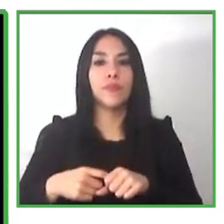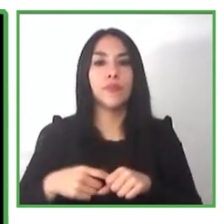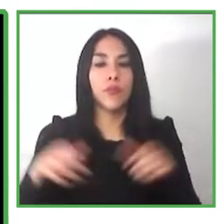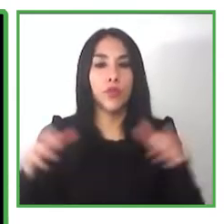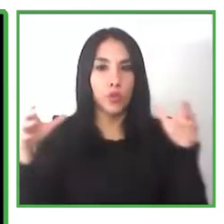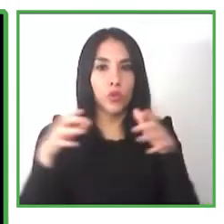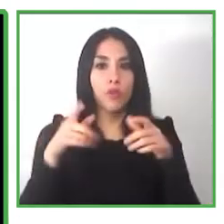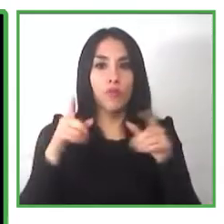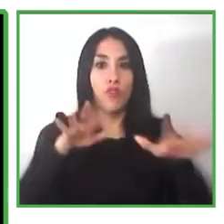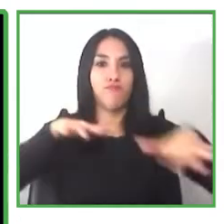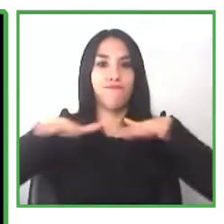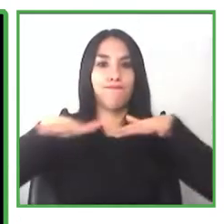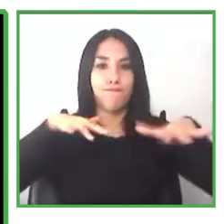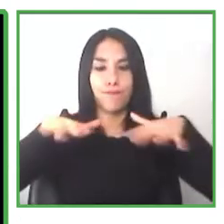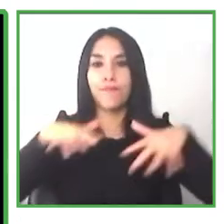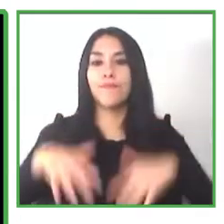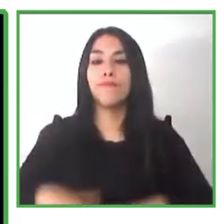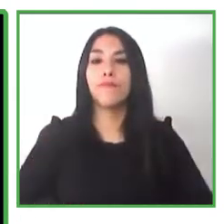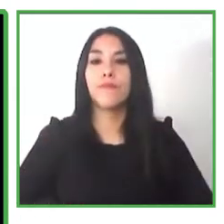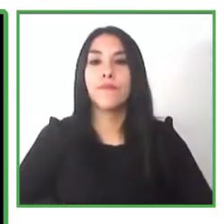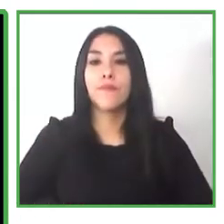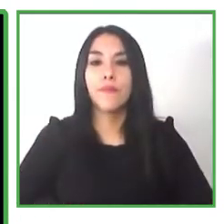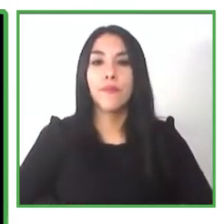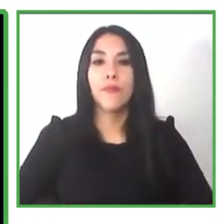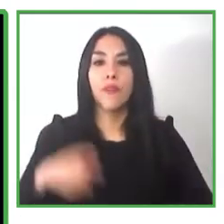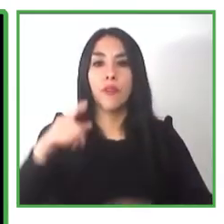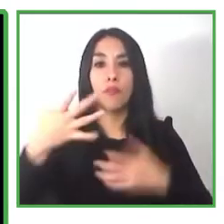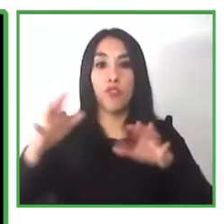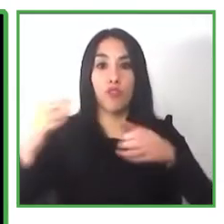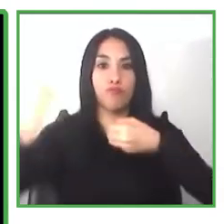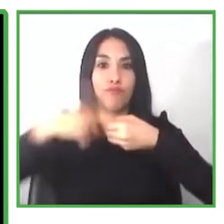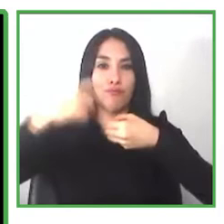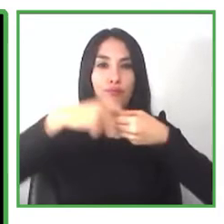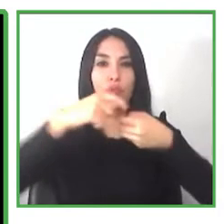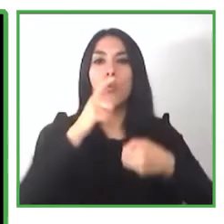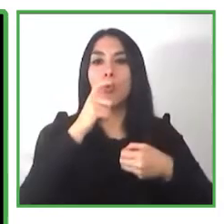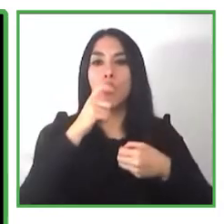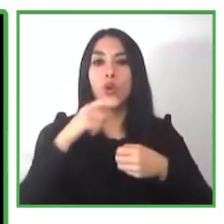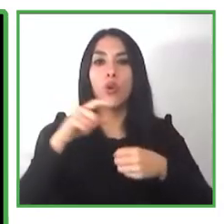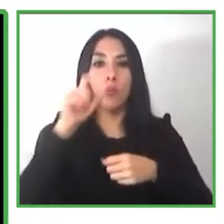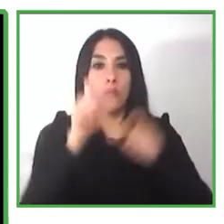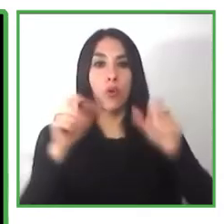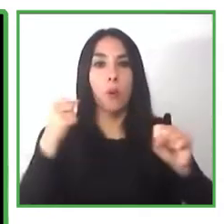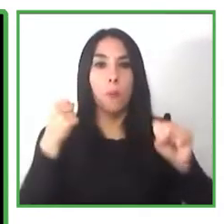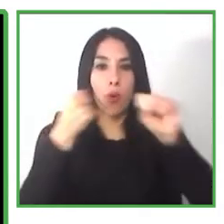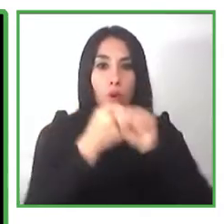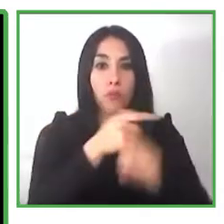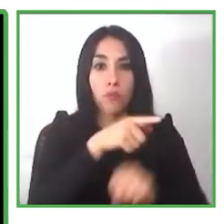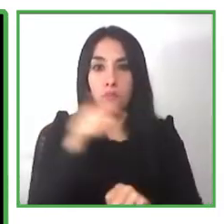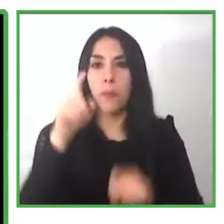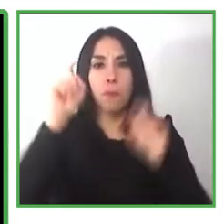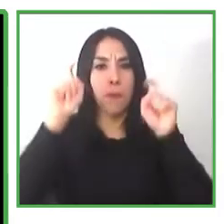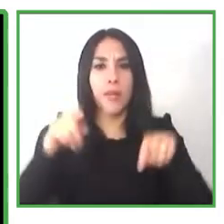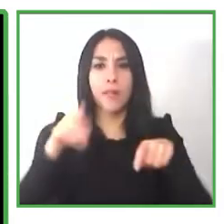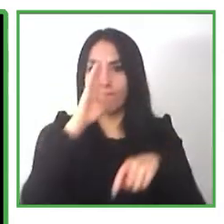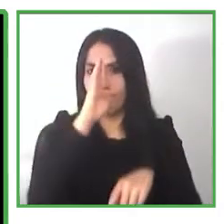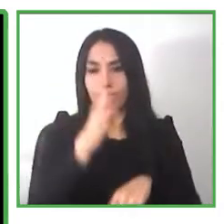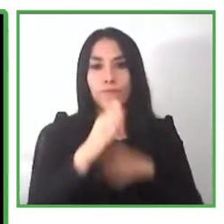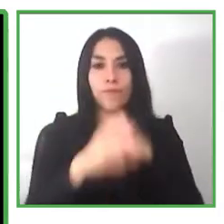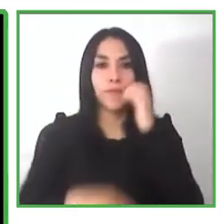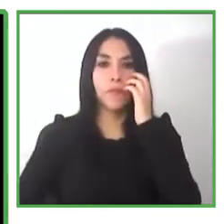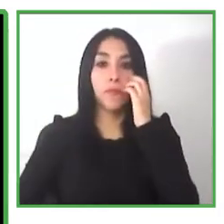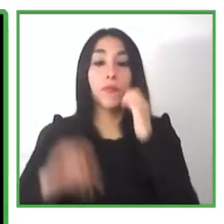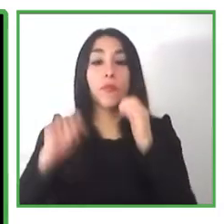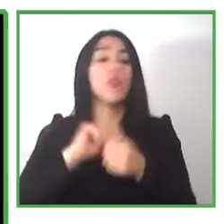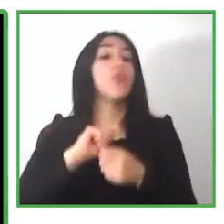group over our program there included all decisions related to ability at work and in the interest of democracy we had an